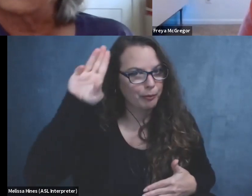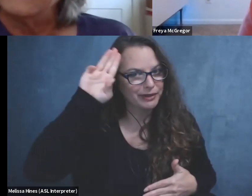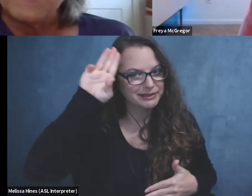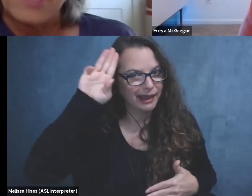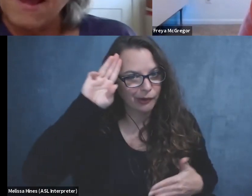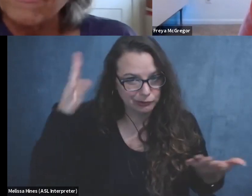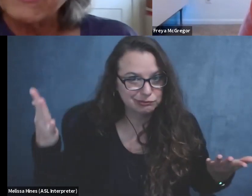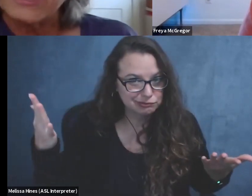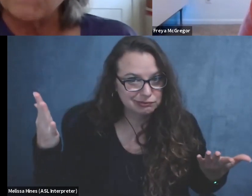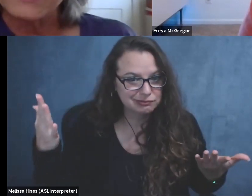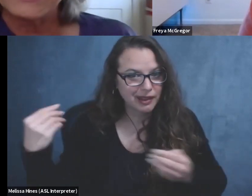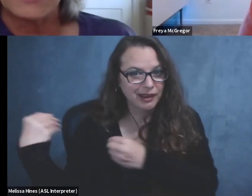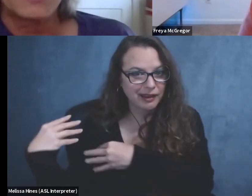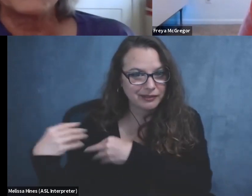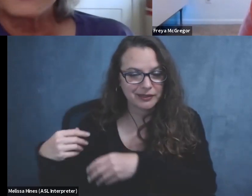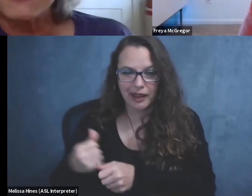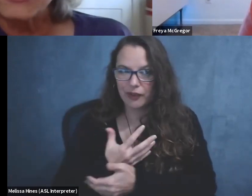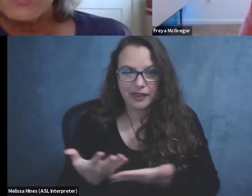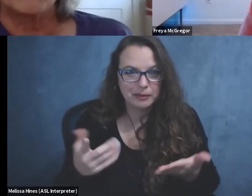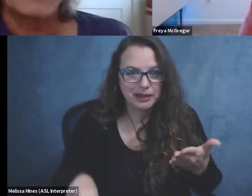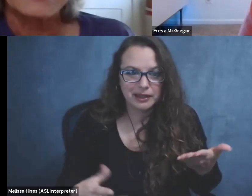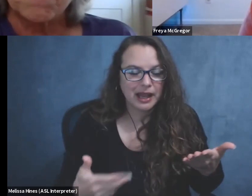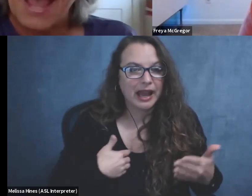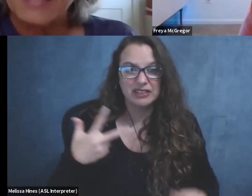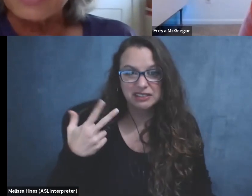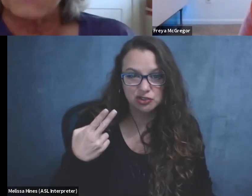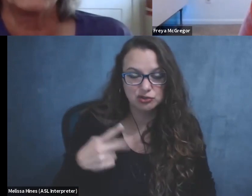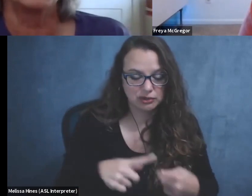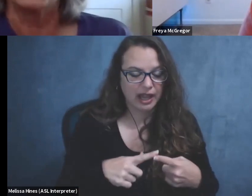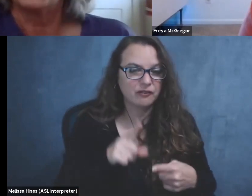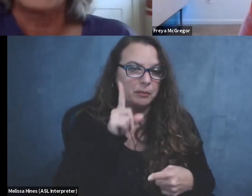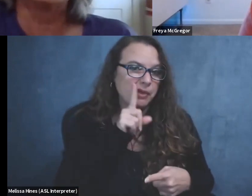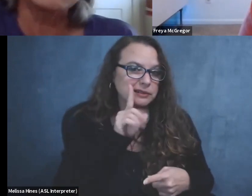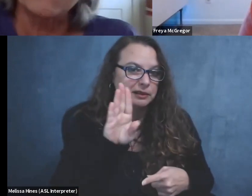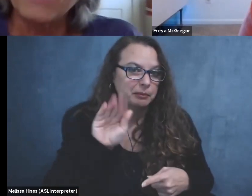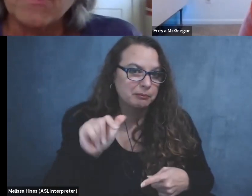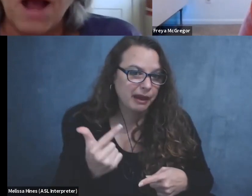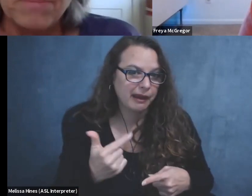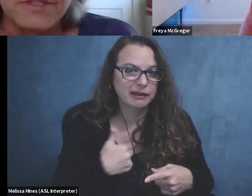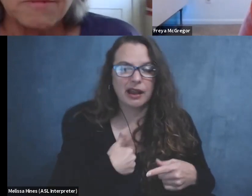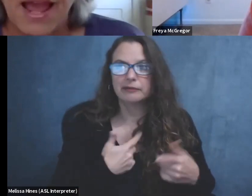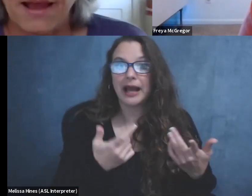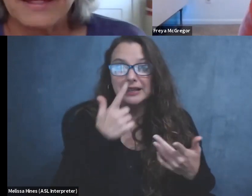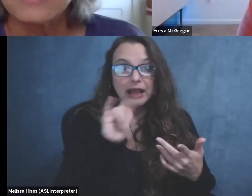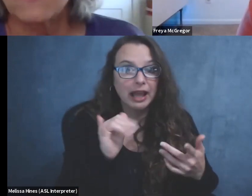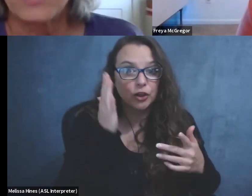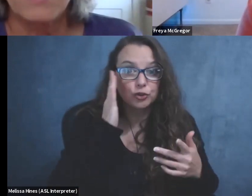it's like everything I might need. I have scissors. I have plastic bags. I have you. It's like Mary Poppins bag. It's